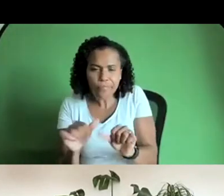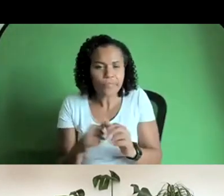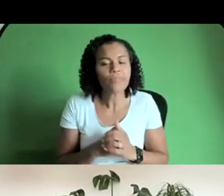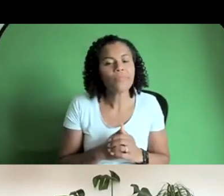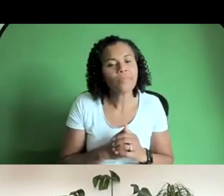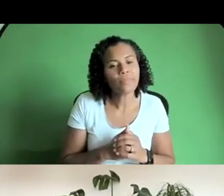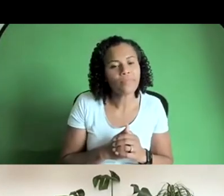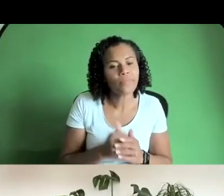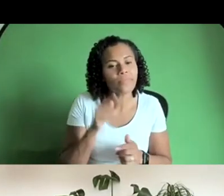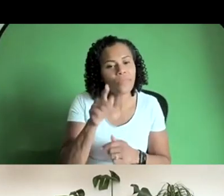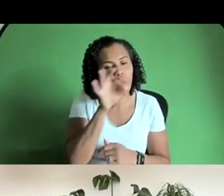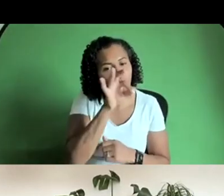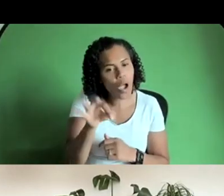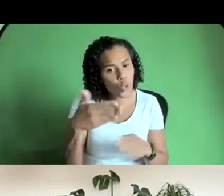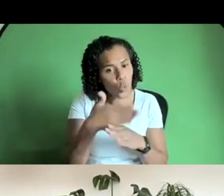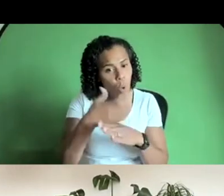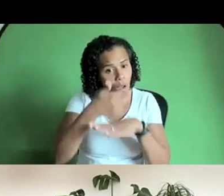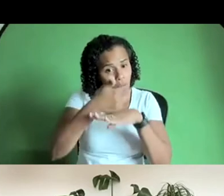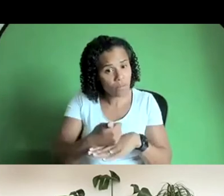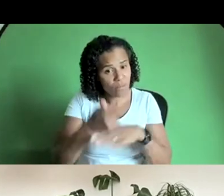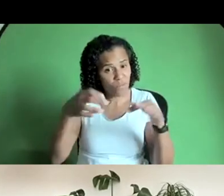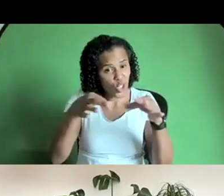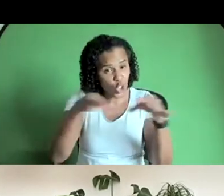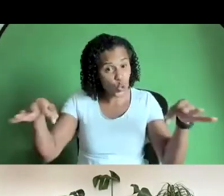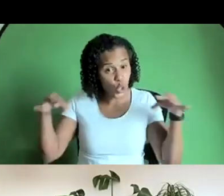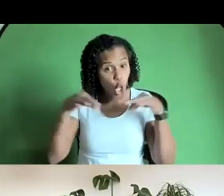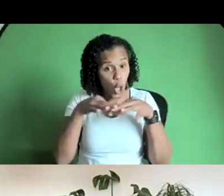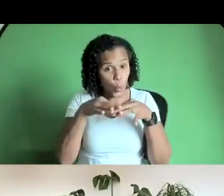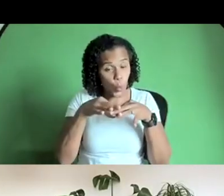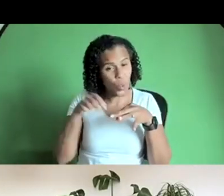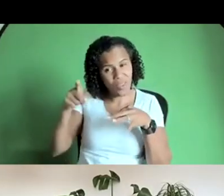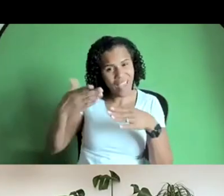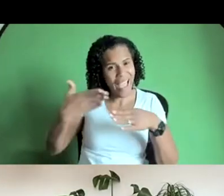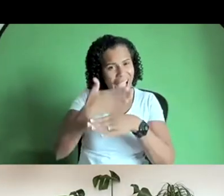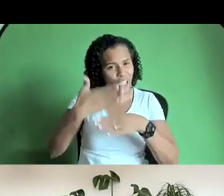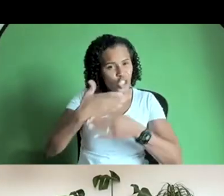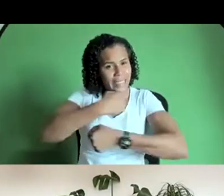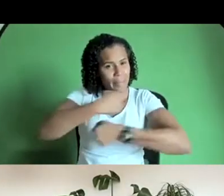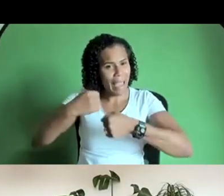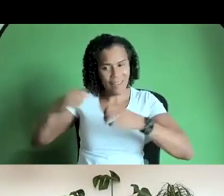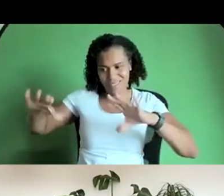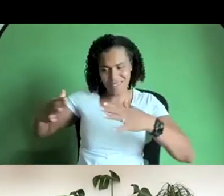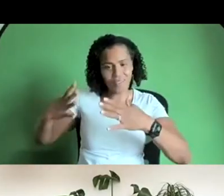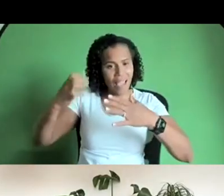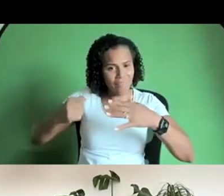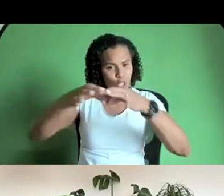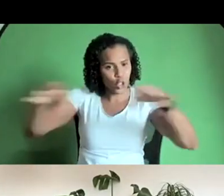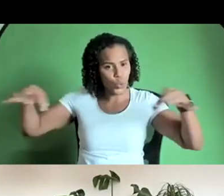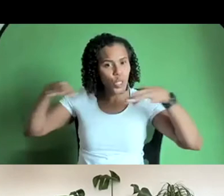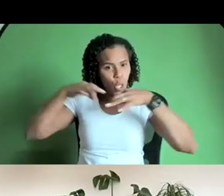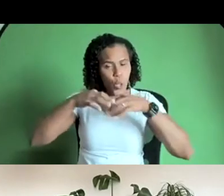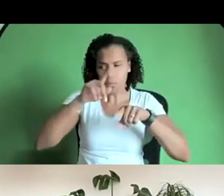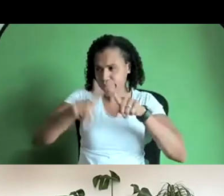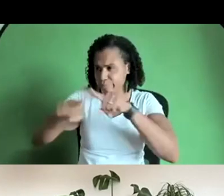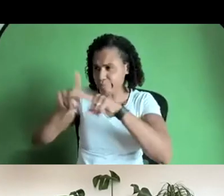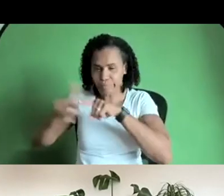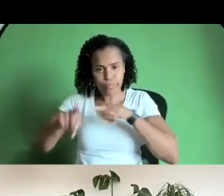work in a studio sort of environment with with action space and obviously there's a real parallel with uh sharif and uh